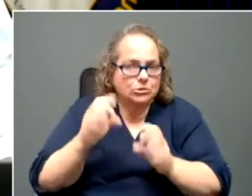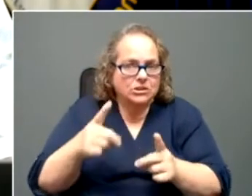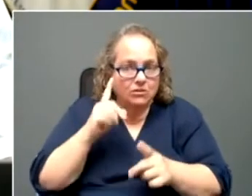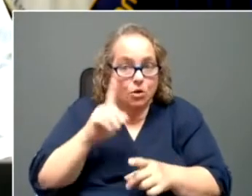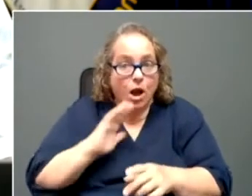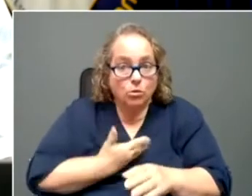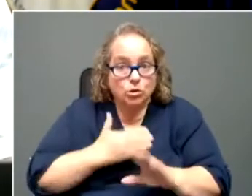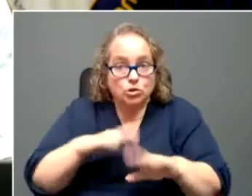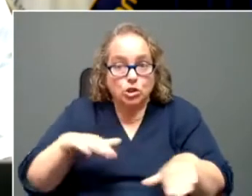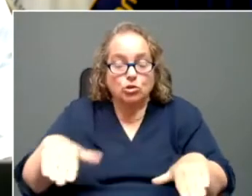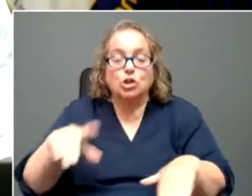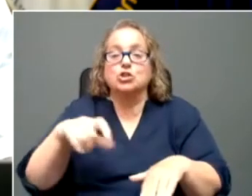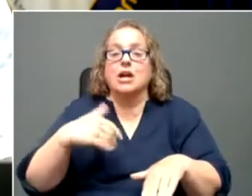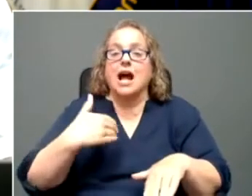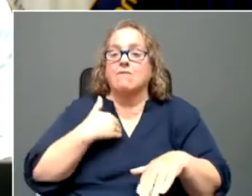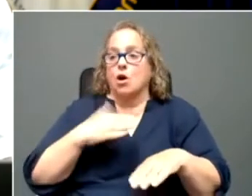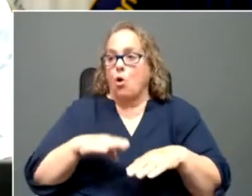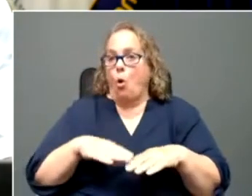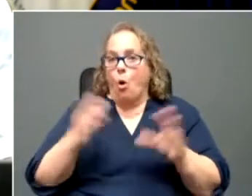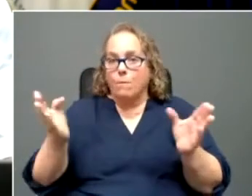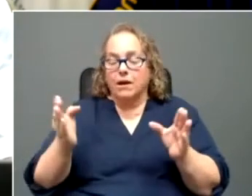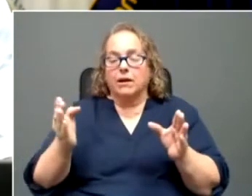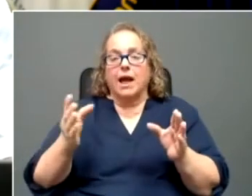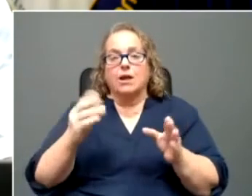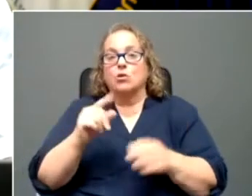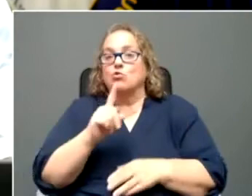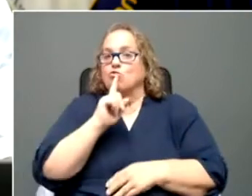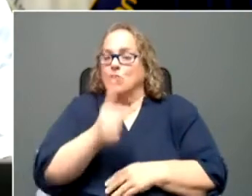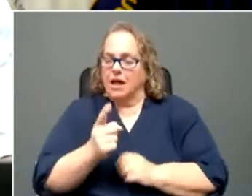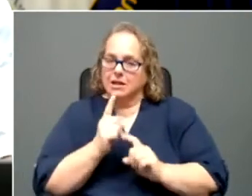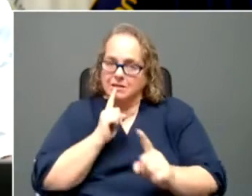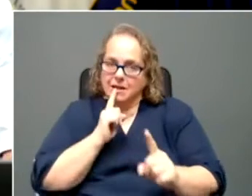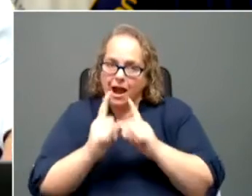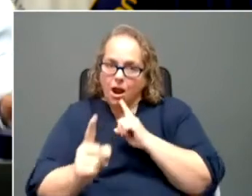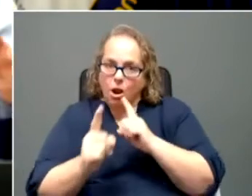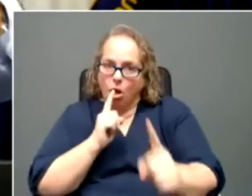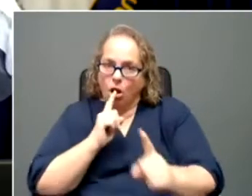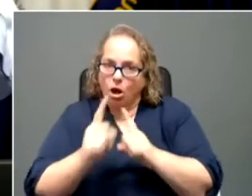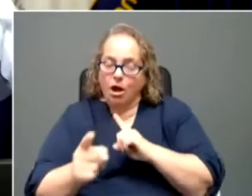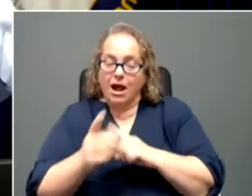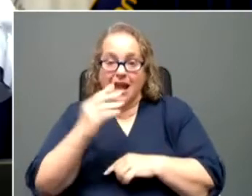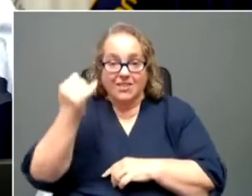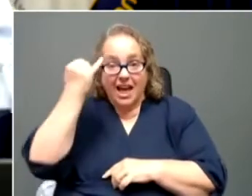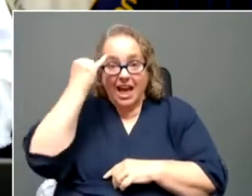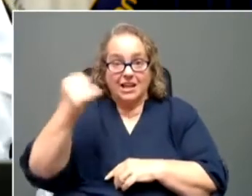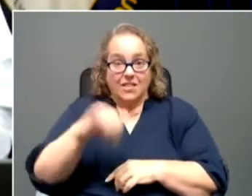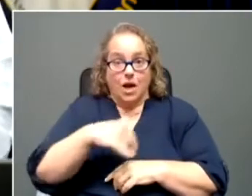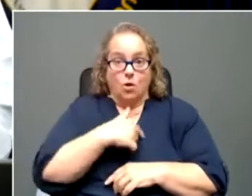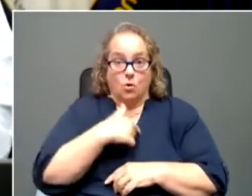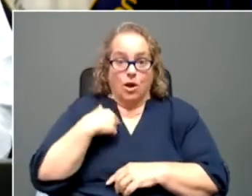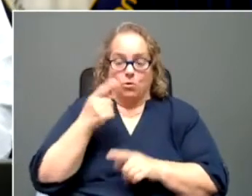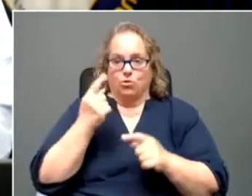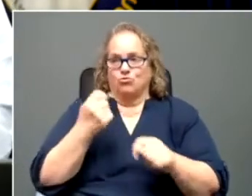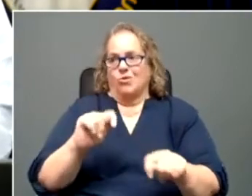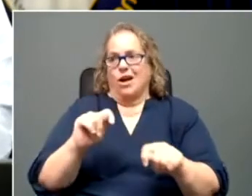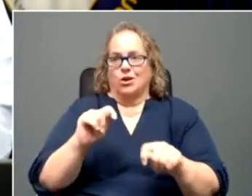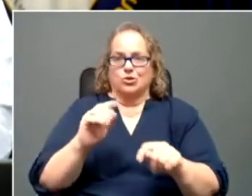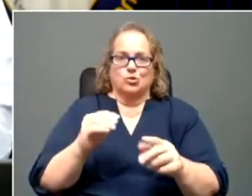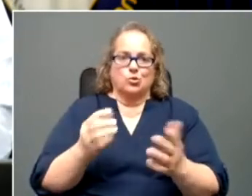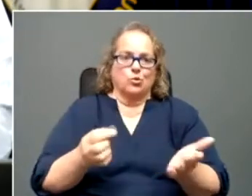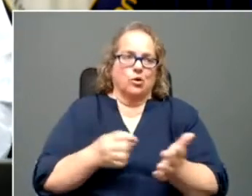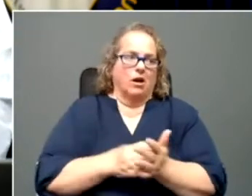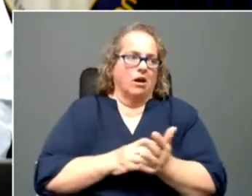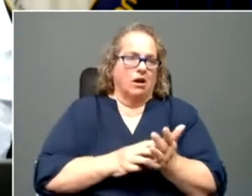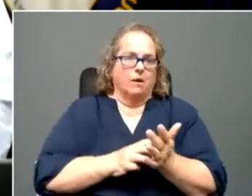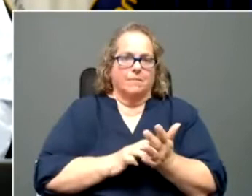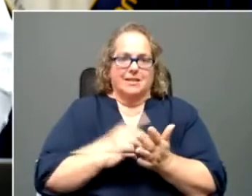should be able to have open and real dialogue. And and this idea that we would try to take, um, something